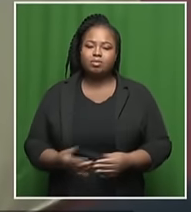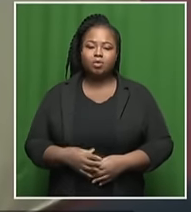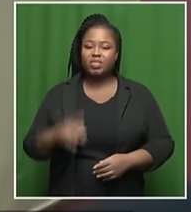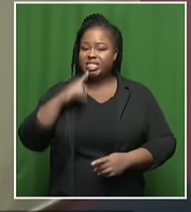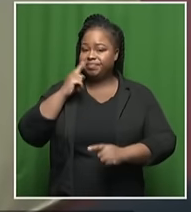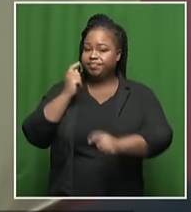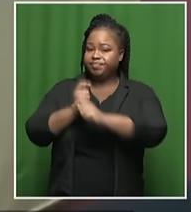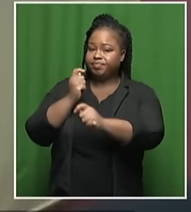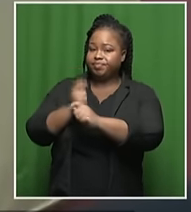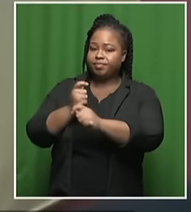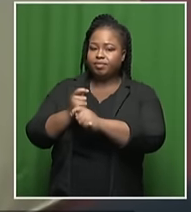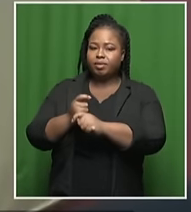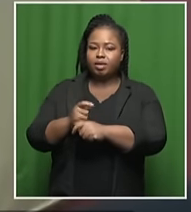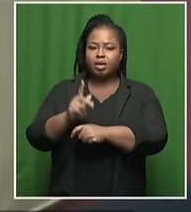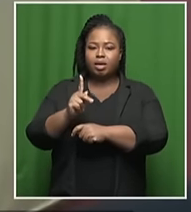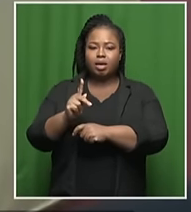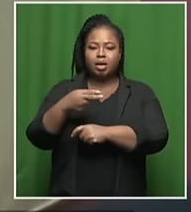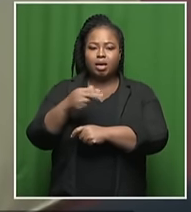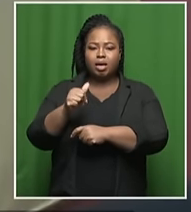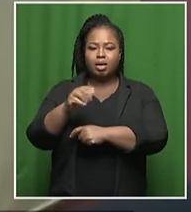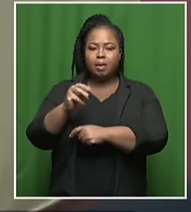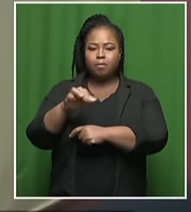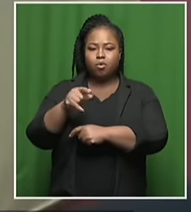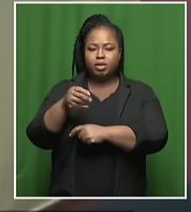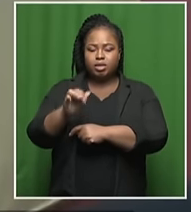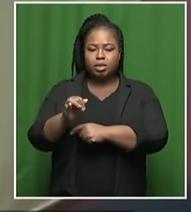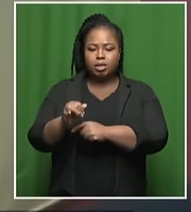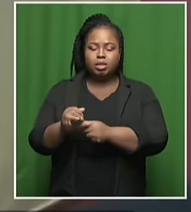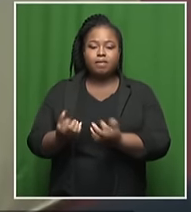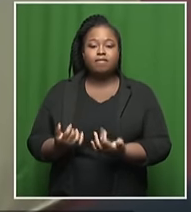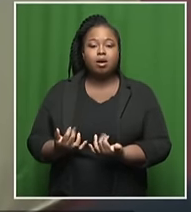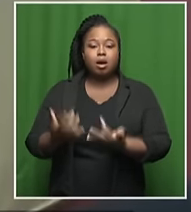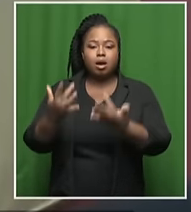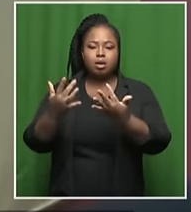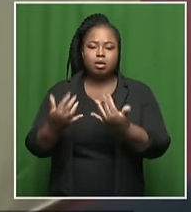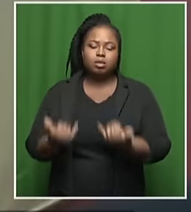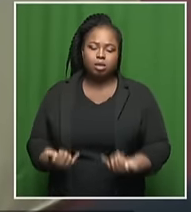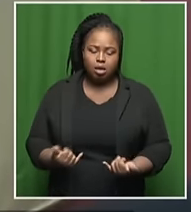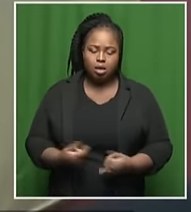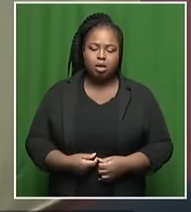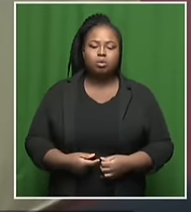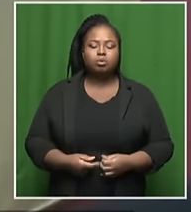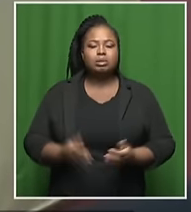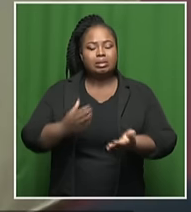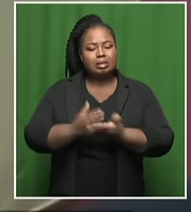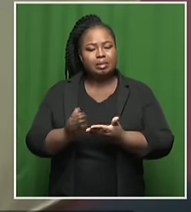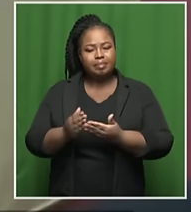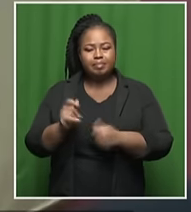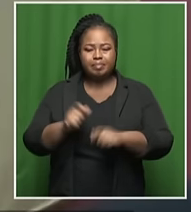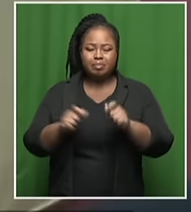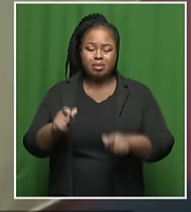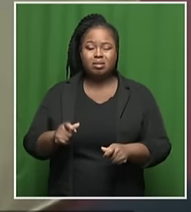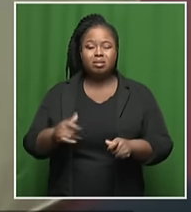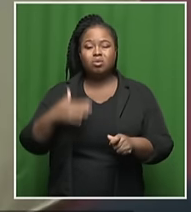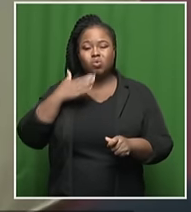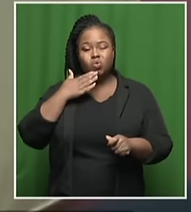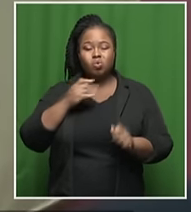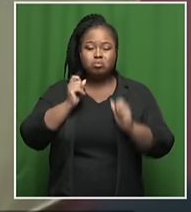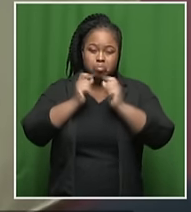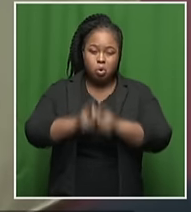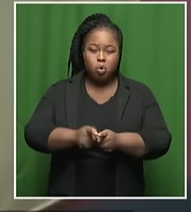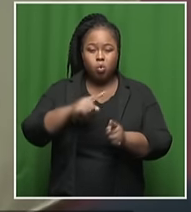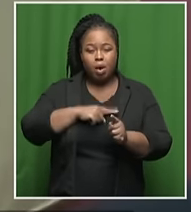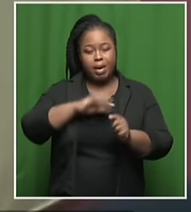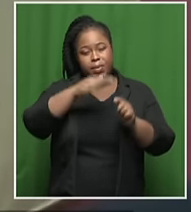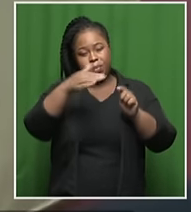settlement fire in Cayamundi. And with the cleanup of that, we had some injuries with flying debris. So